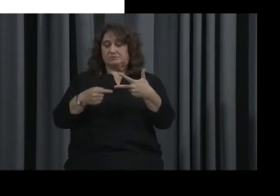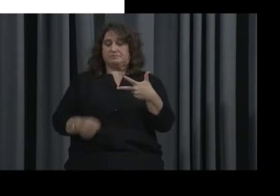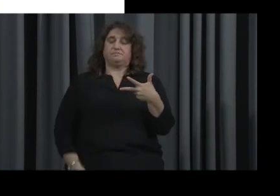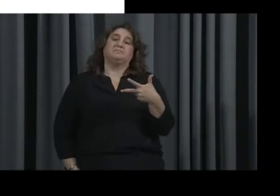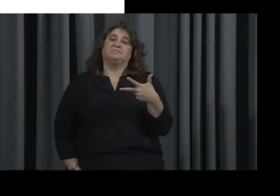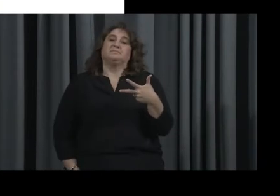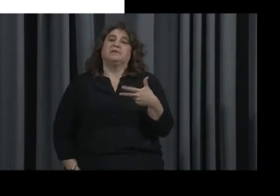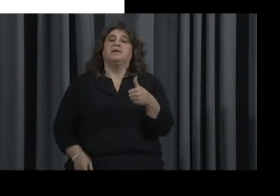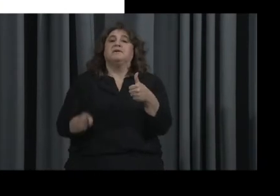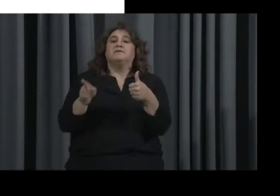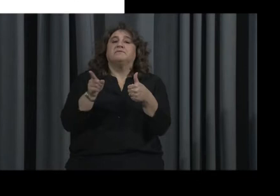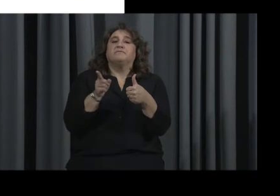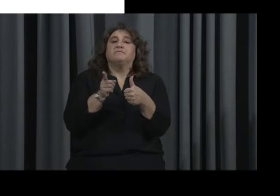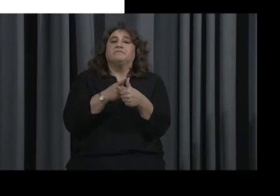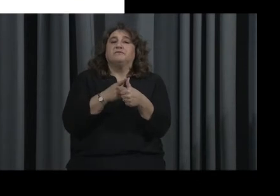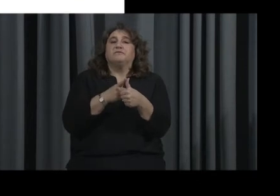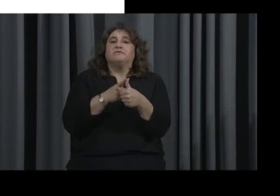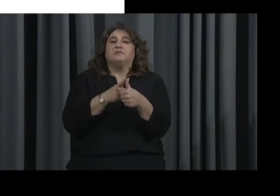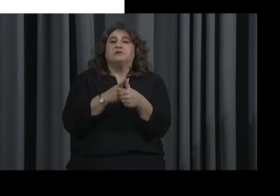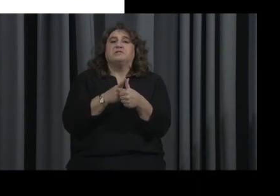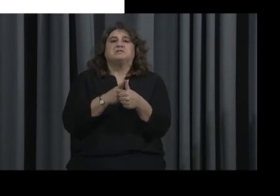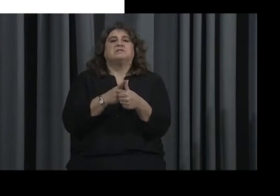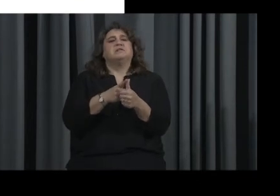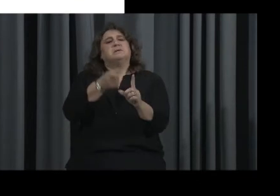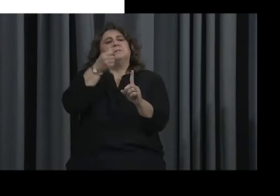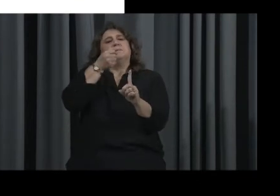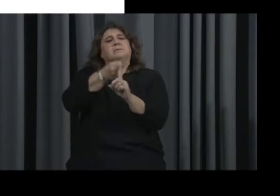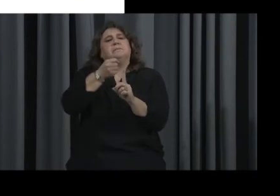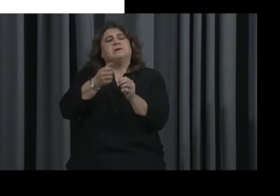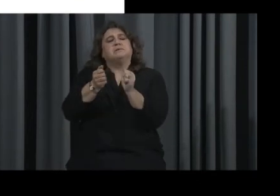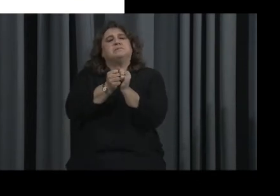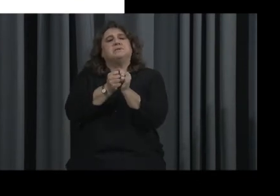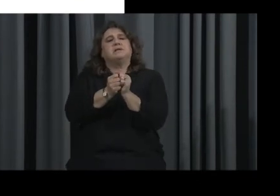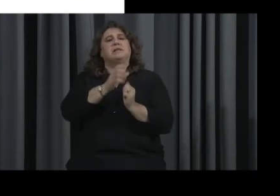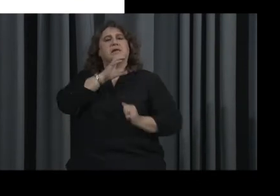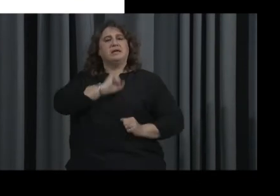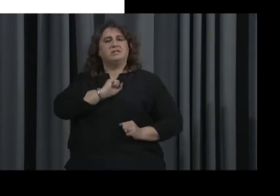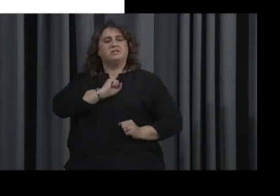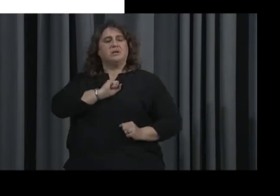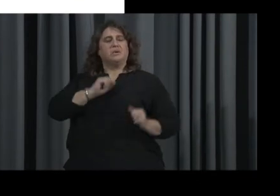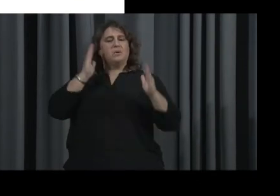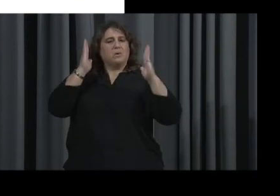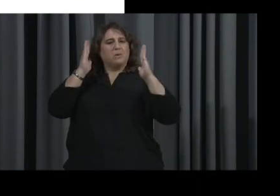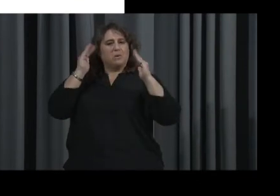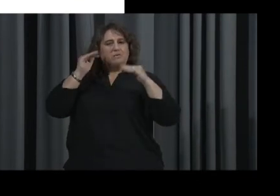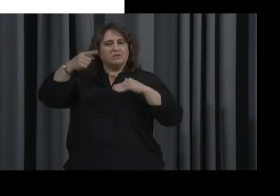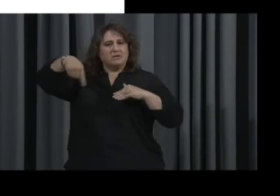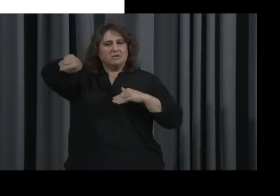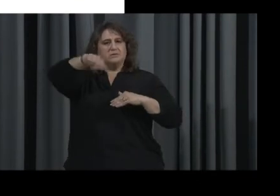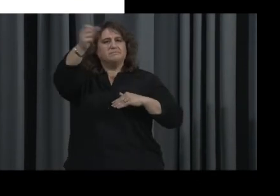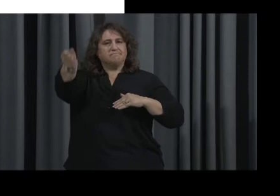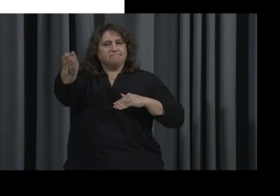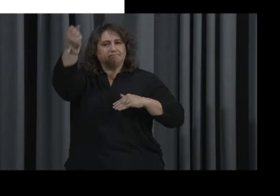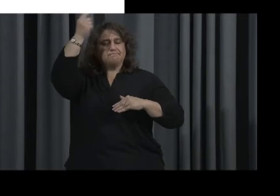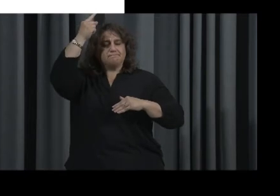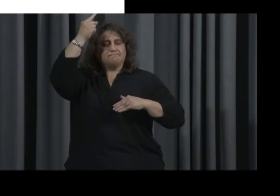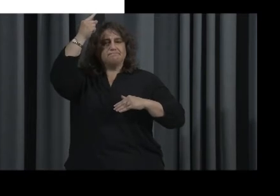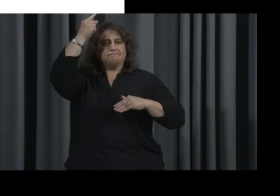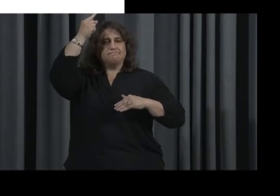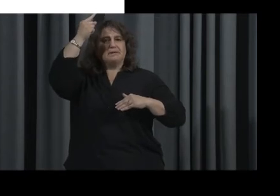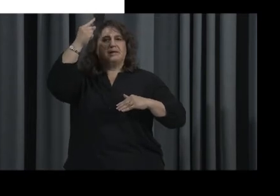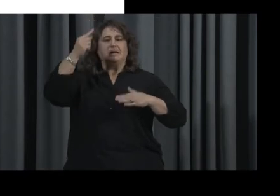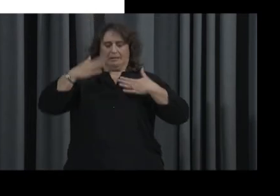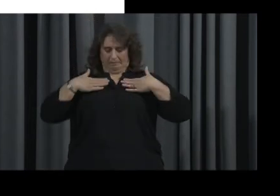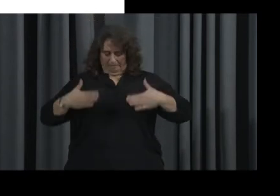The first activity will explore the effects of aging. In this activity, we hope that you will gain a better understanding of the